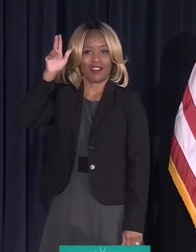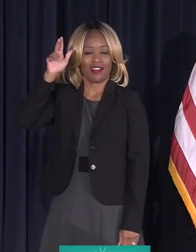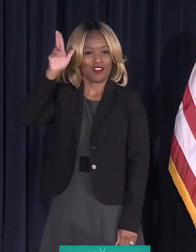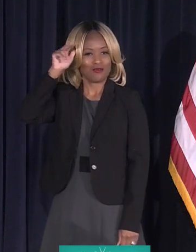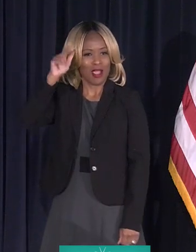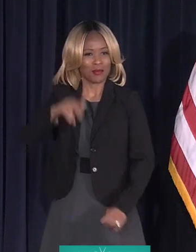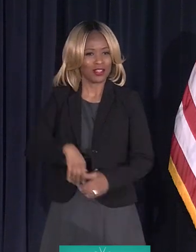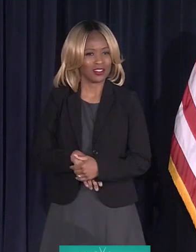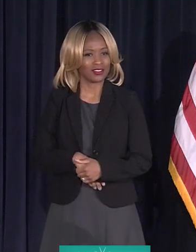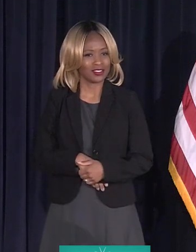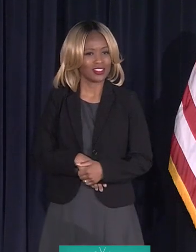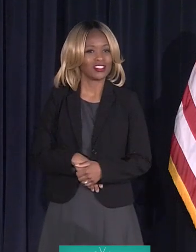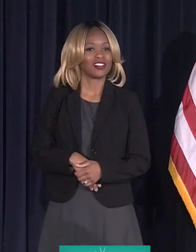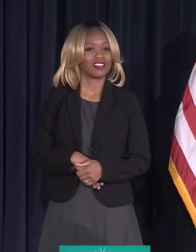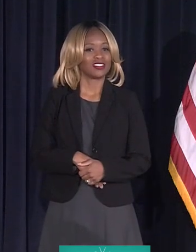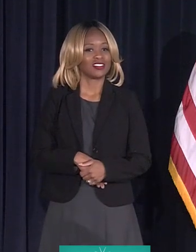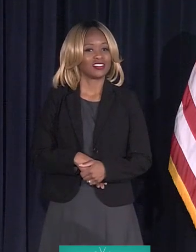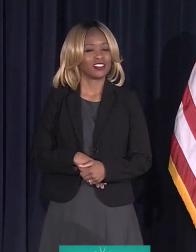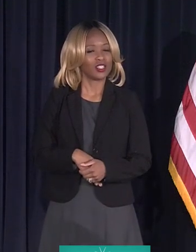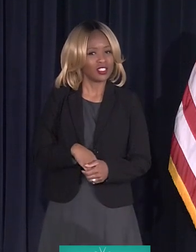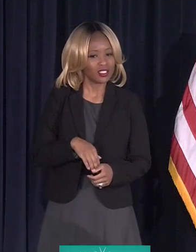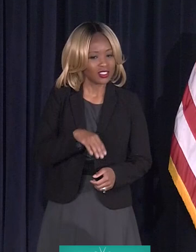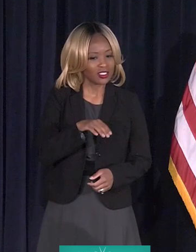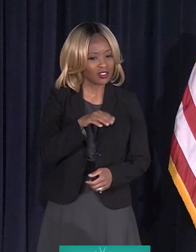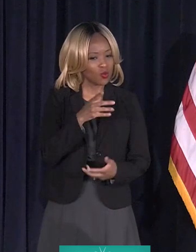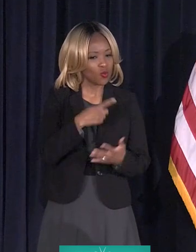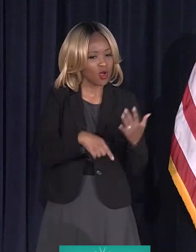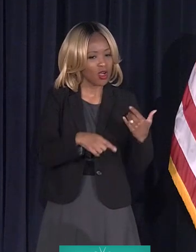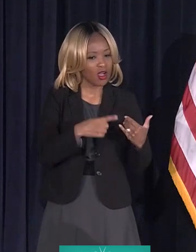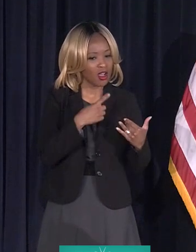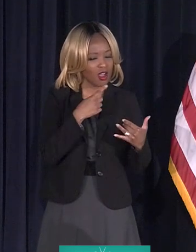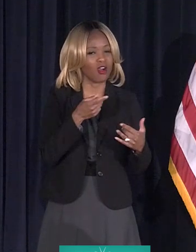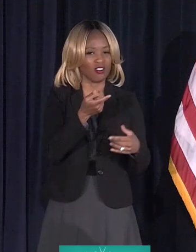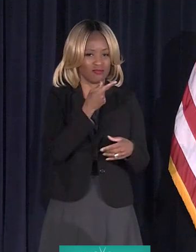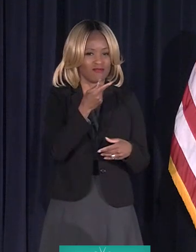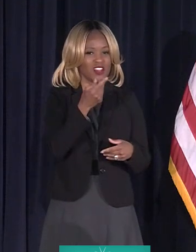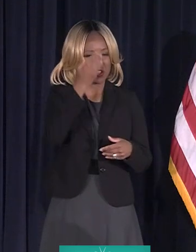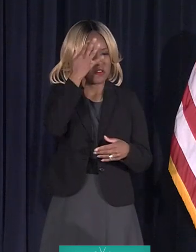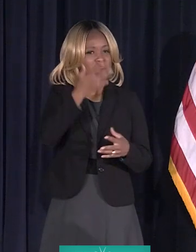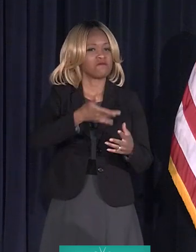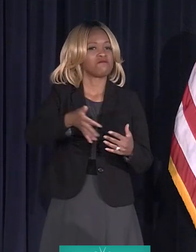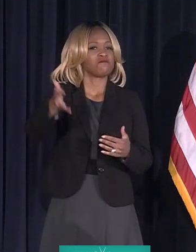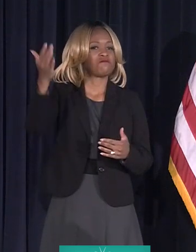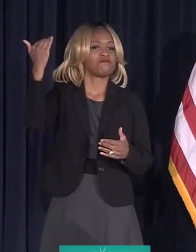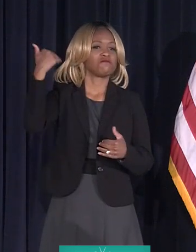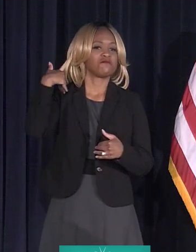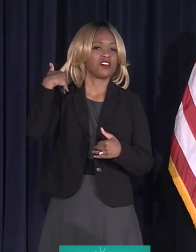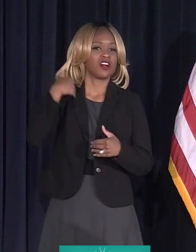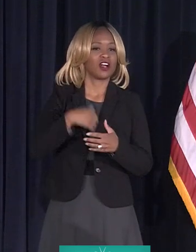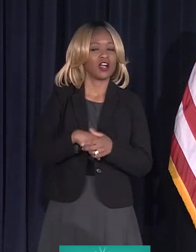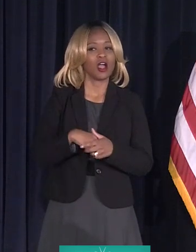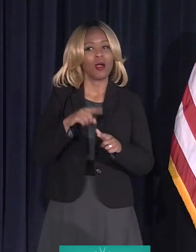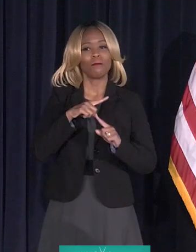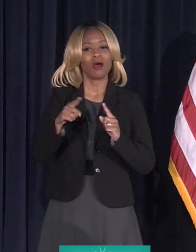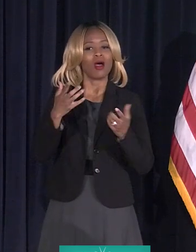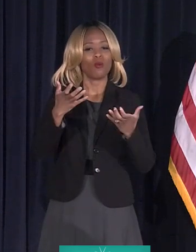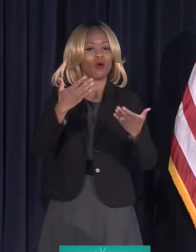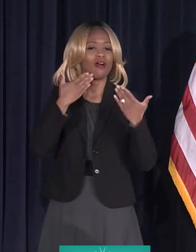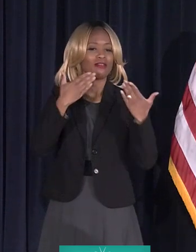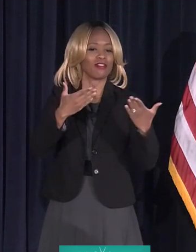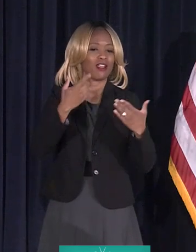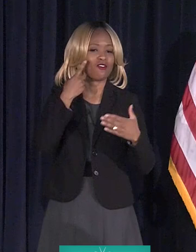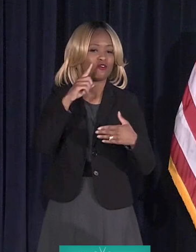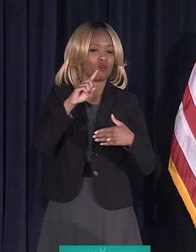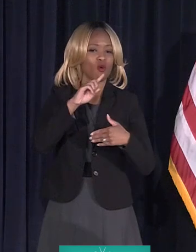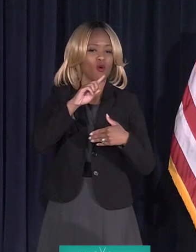Chalmers? go way back. Sir? We go way back. Okay. I just wanted to thank you for all you've